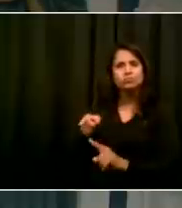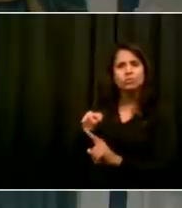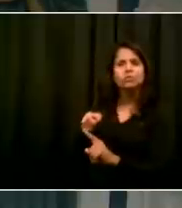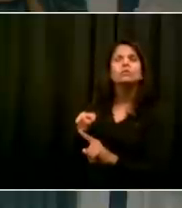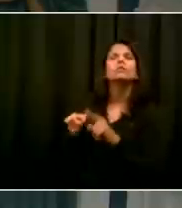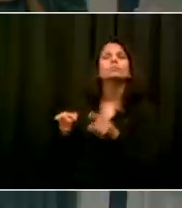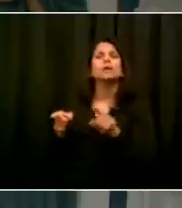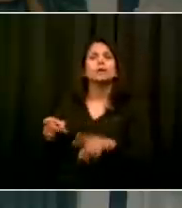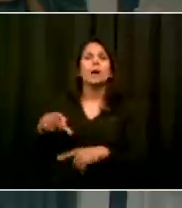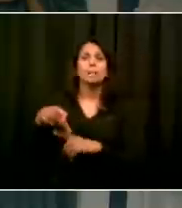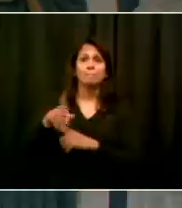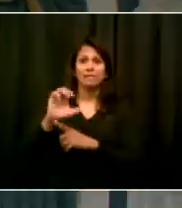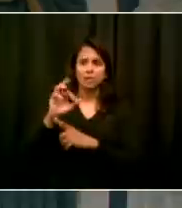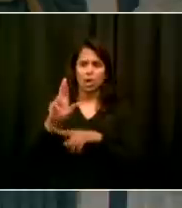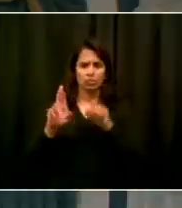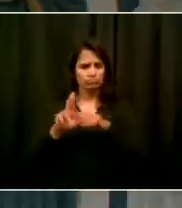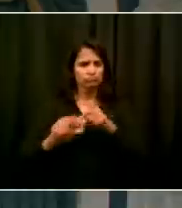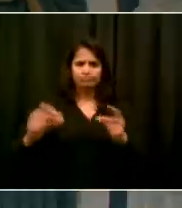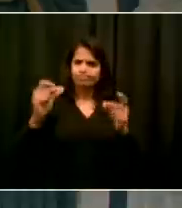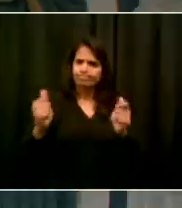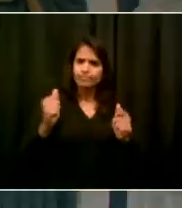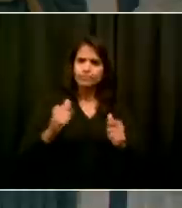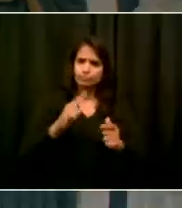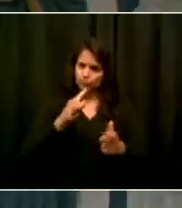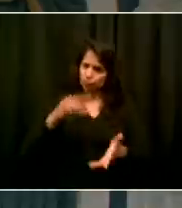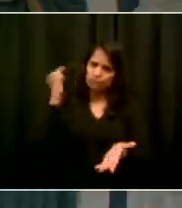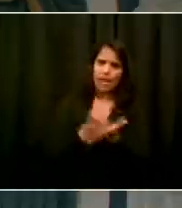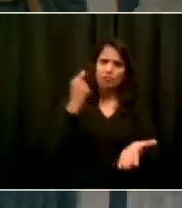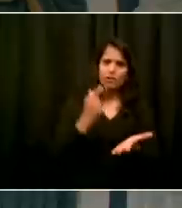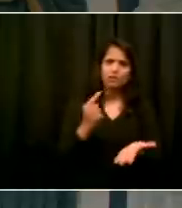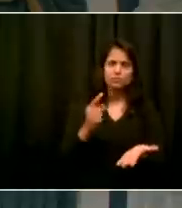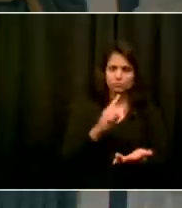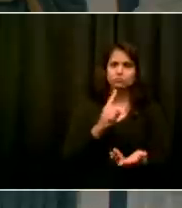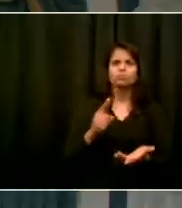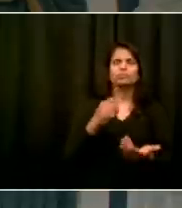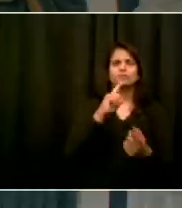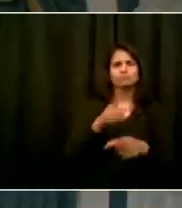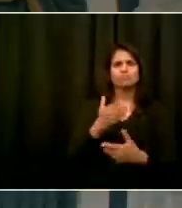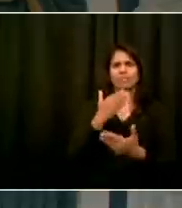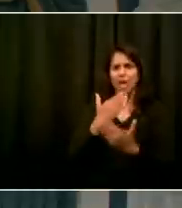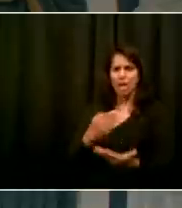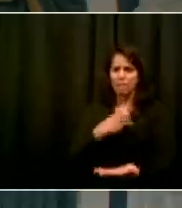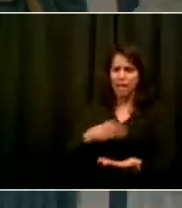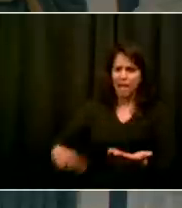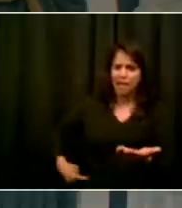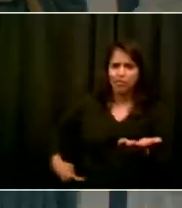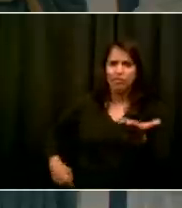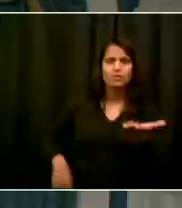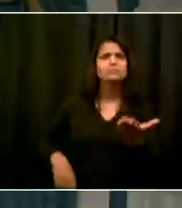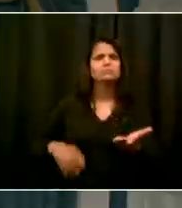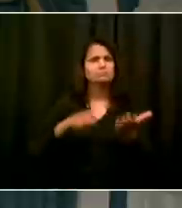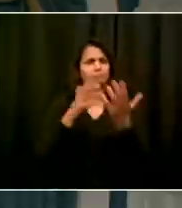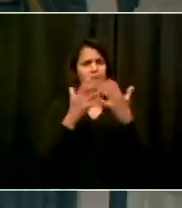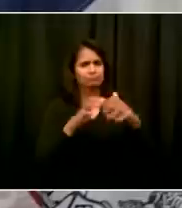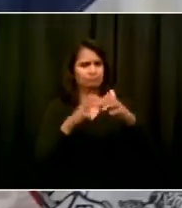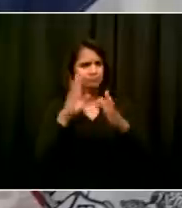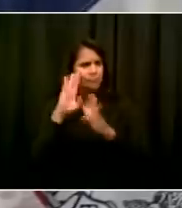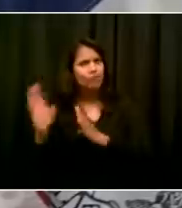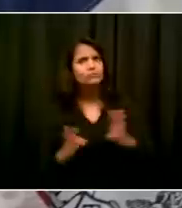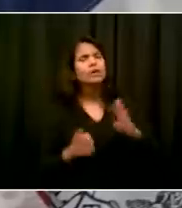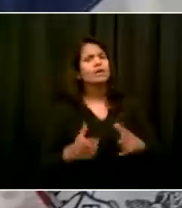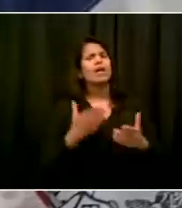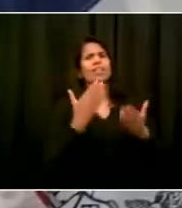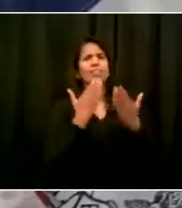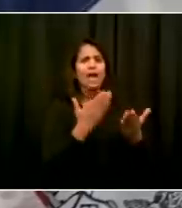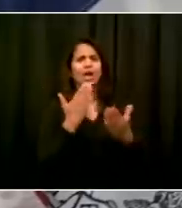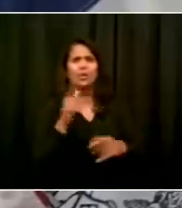that we need to do the job. Thank you very much, Dr. Katz. Thank you to you and your whole team. Everyone on our healthcare team is